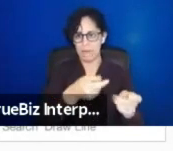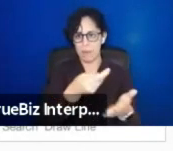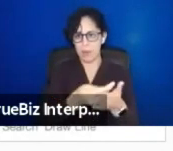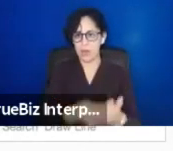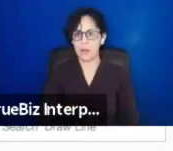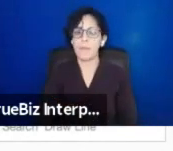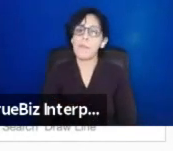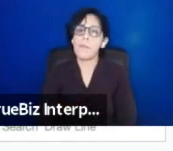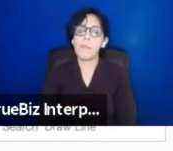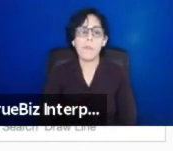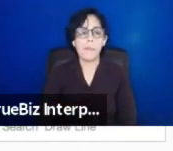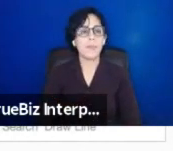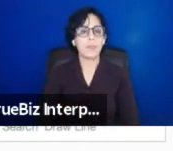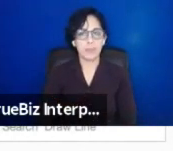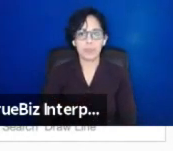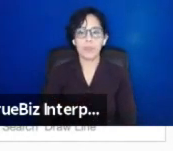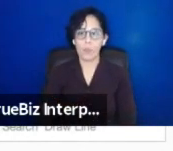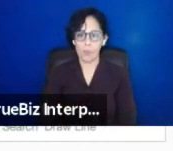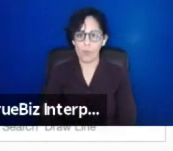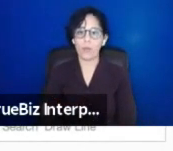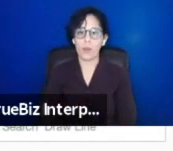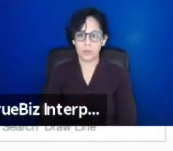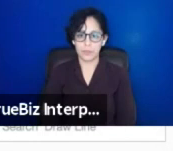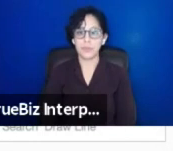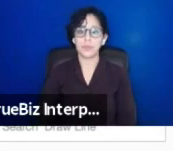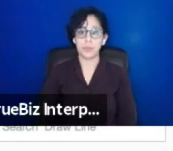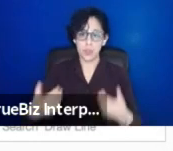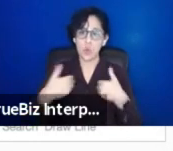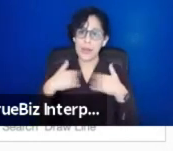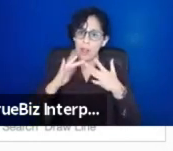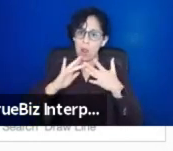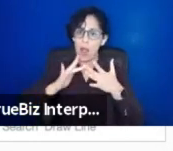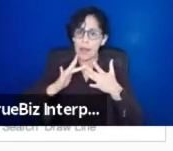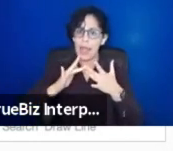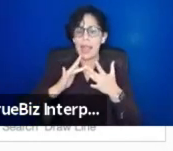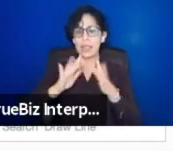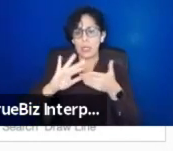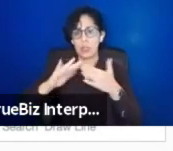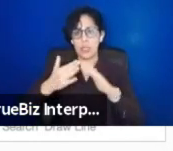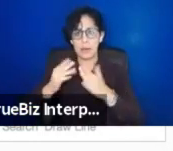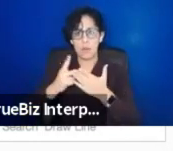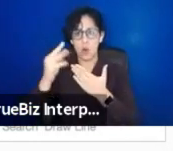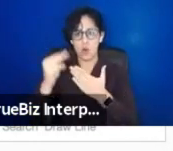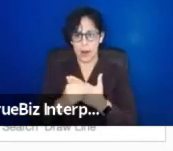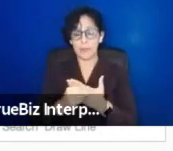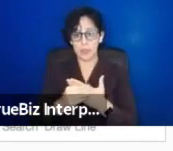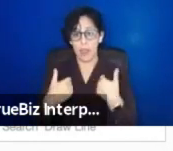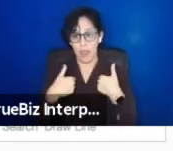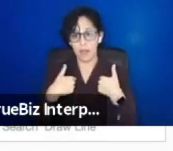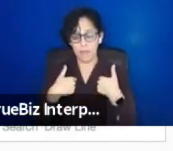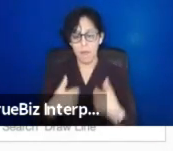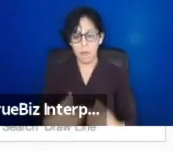Um, and then we started to like, we had our online community programs. Um,